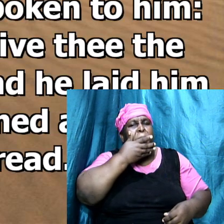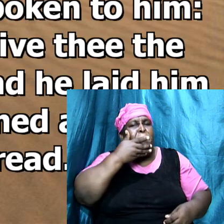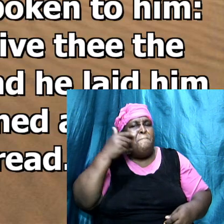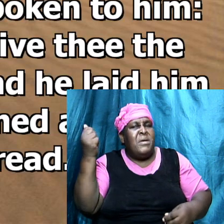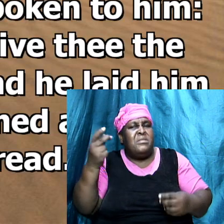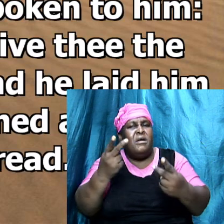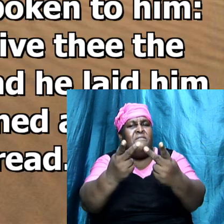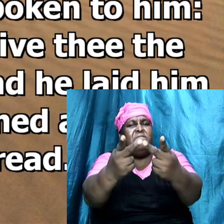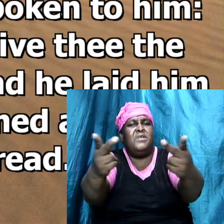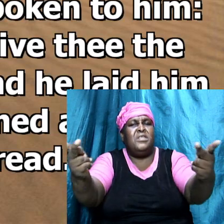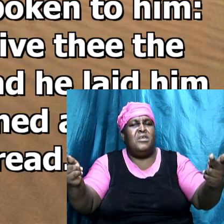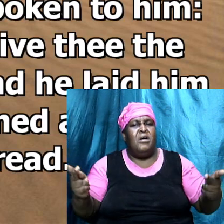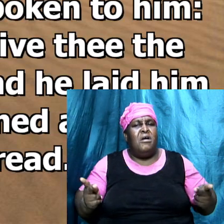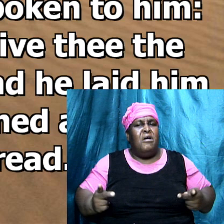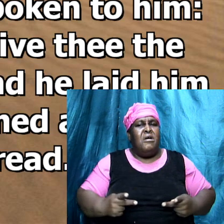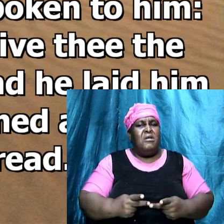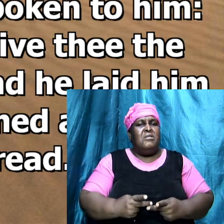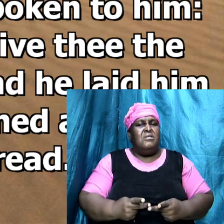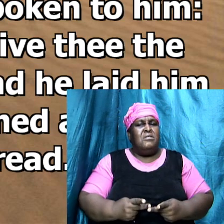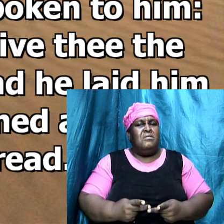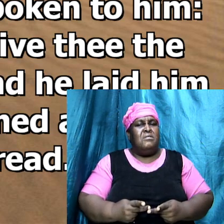your heart on the better vineyard that you have